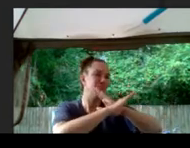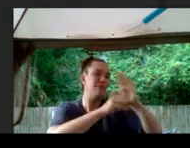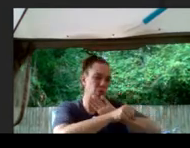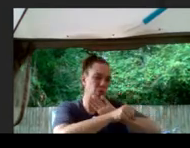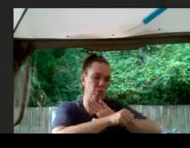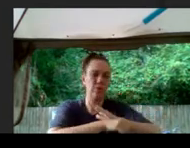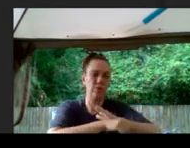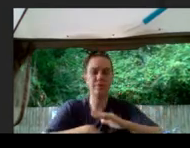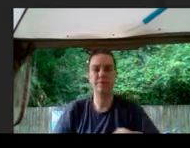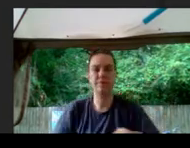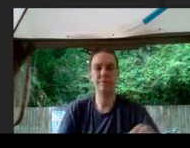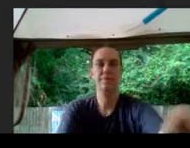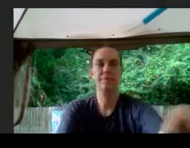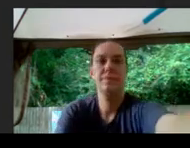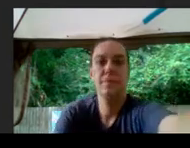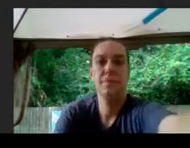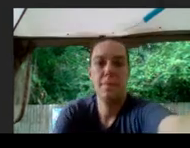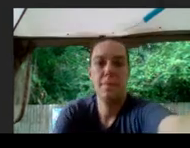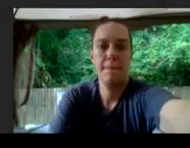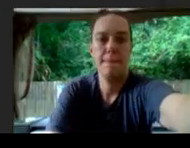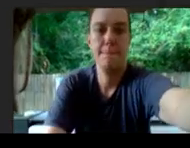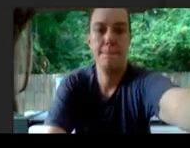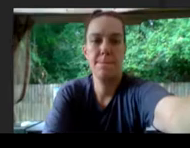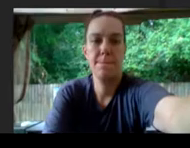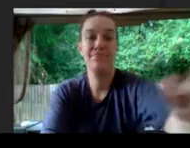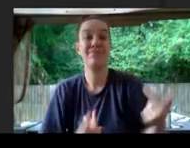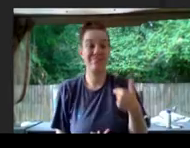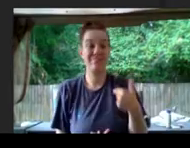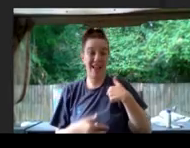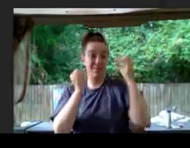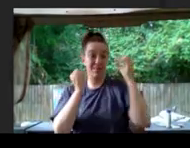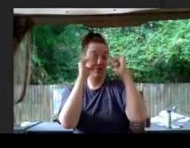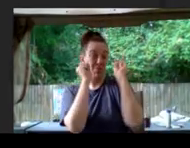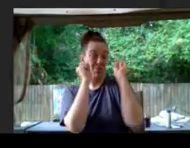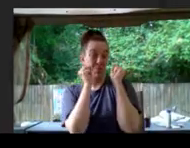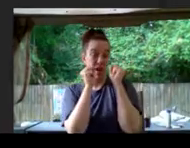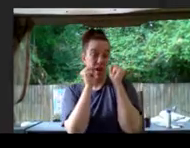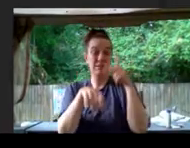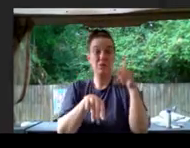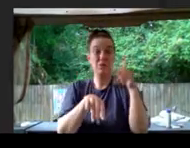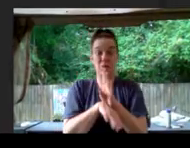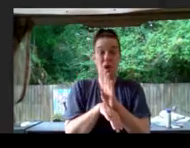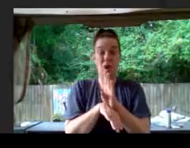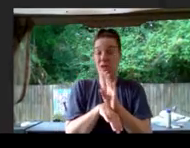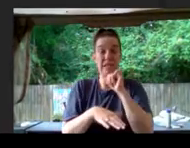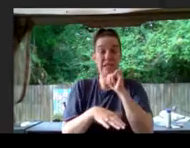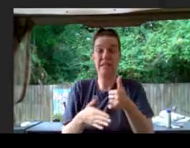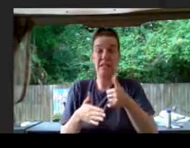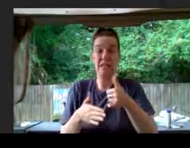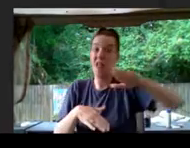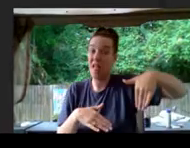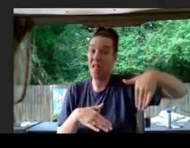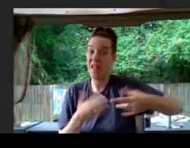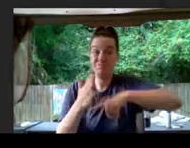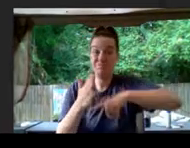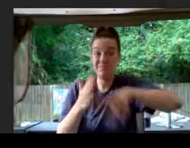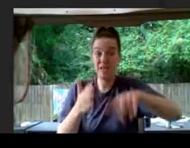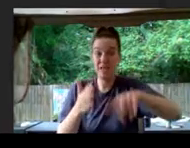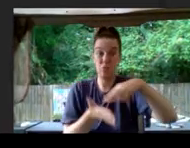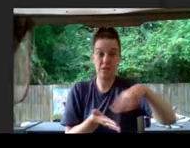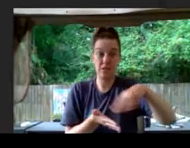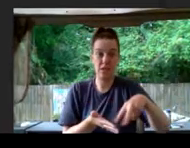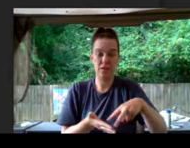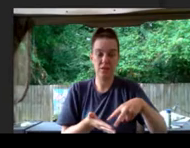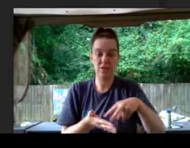Niles said. I am surprised Principal Barkin hasn't canceled the dance. Holly